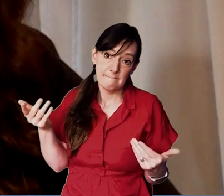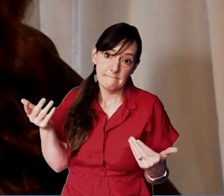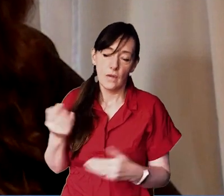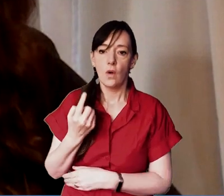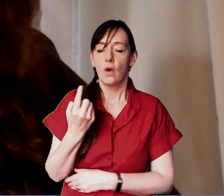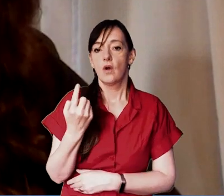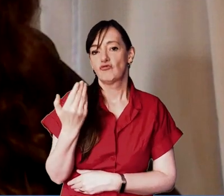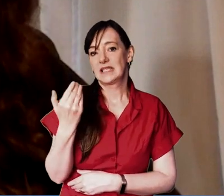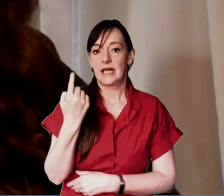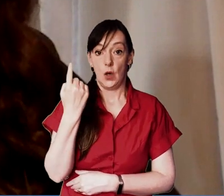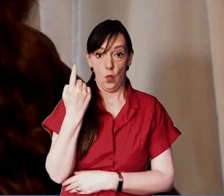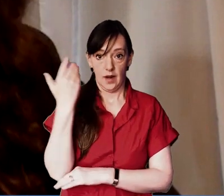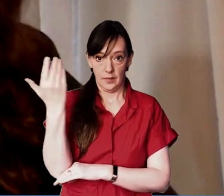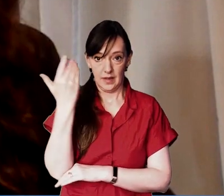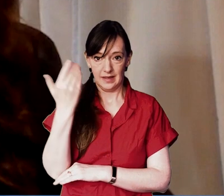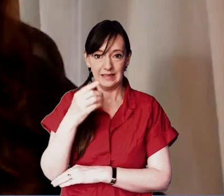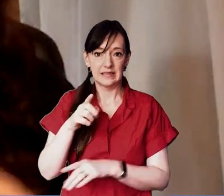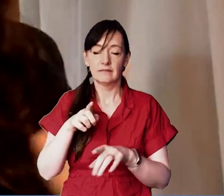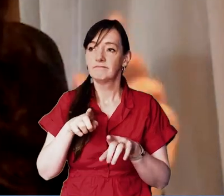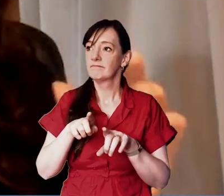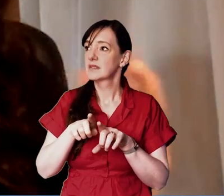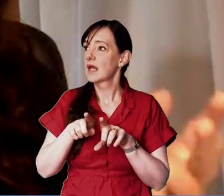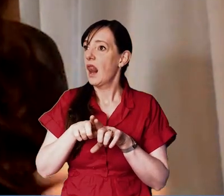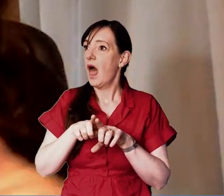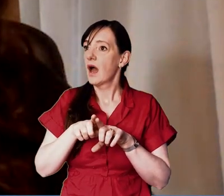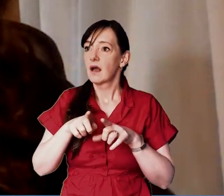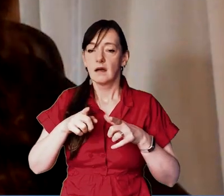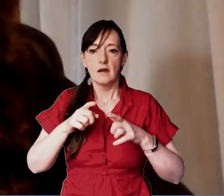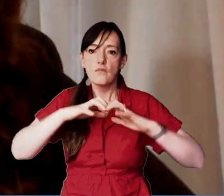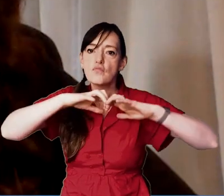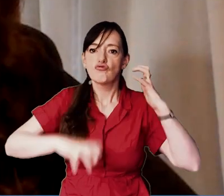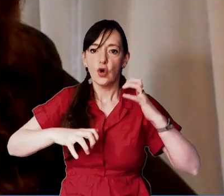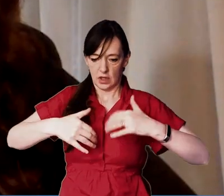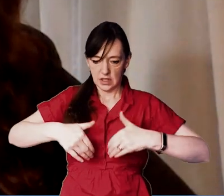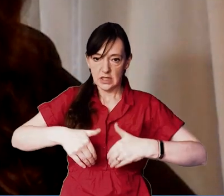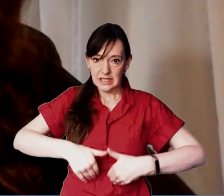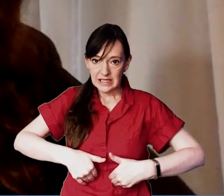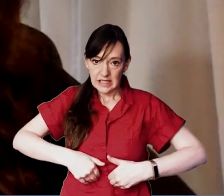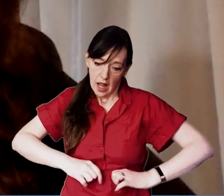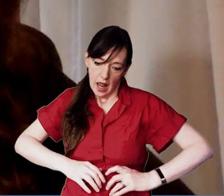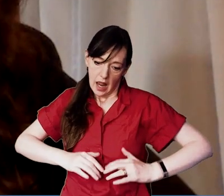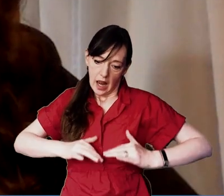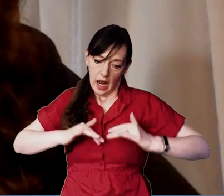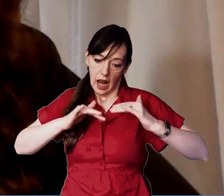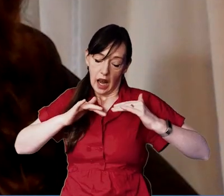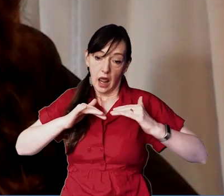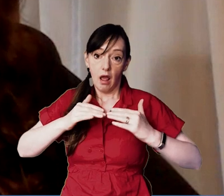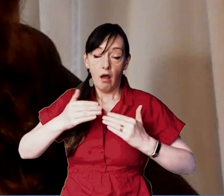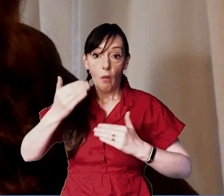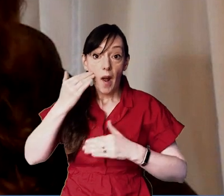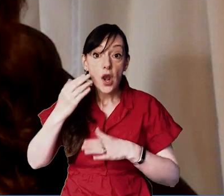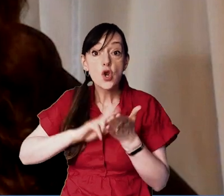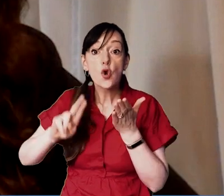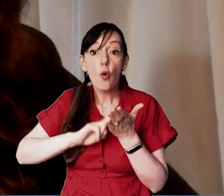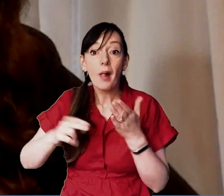one speaker recently put it as a bubbling up of brokenness you know when all of those usual activities or